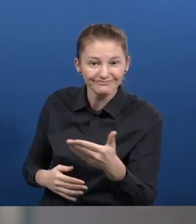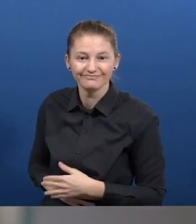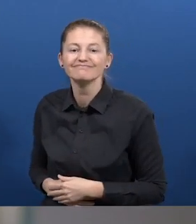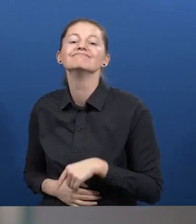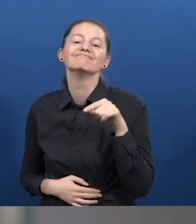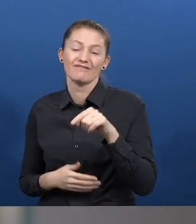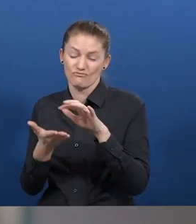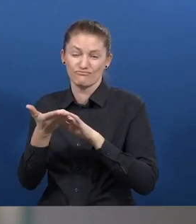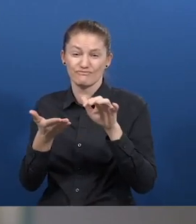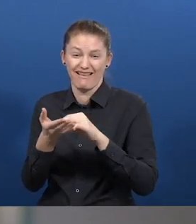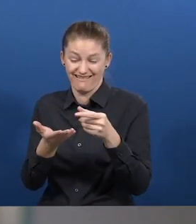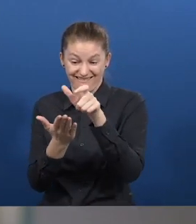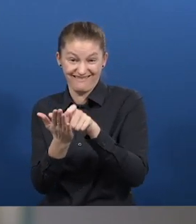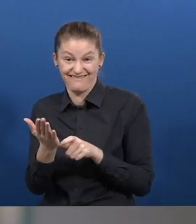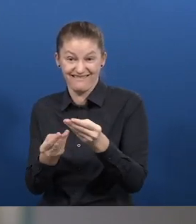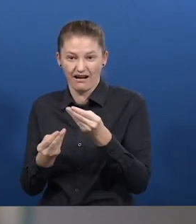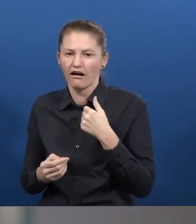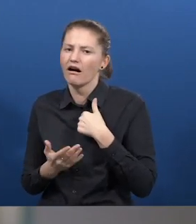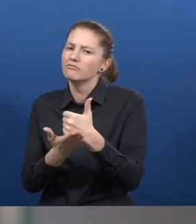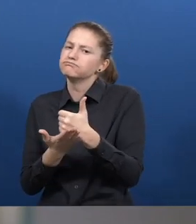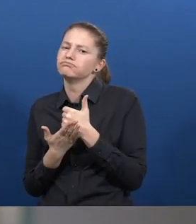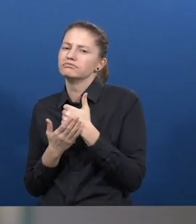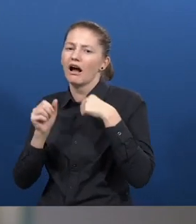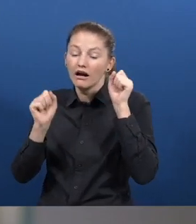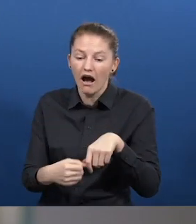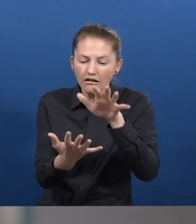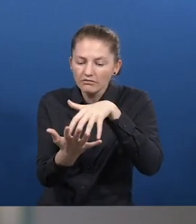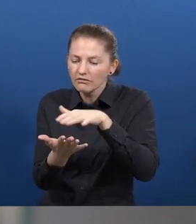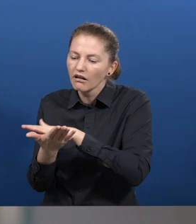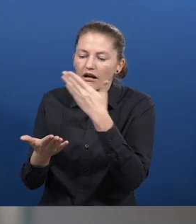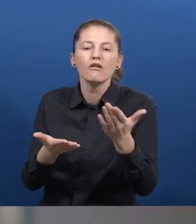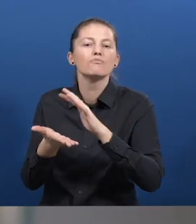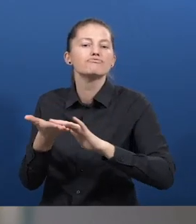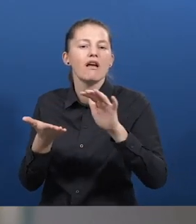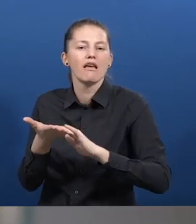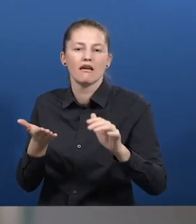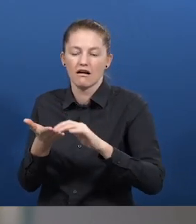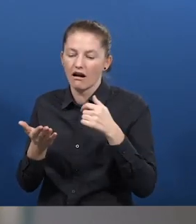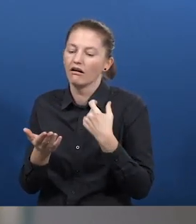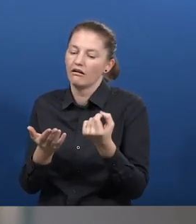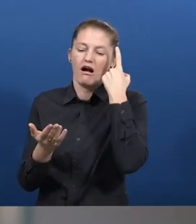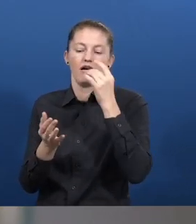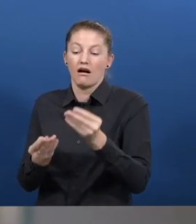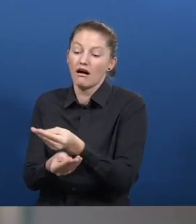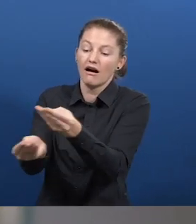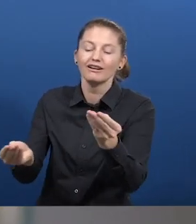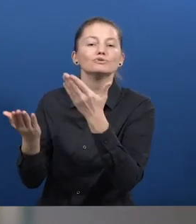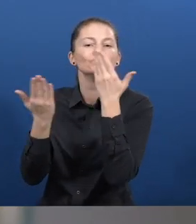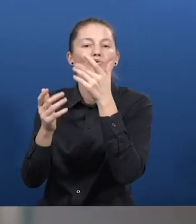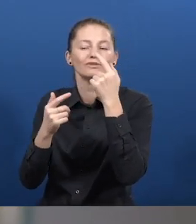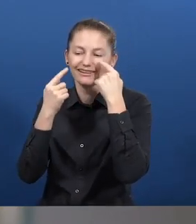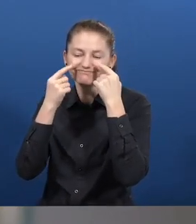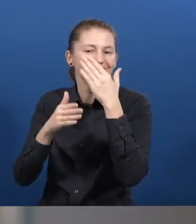Sao Mai Braille has helped me a lot in translating documents into Braille for students with visual impairment. Besides,